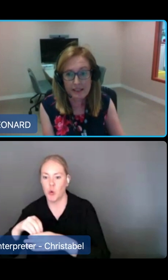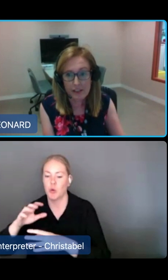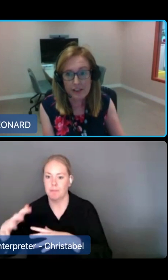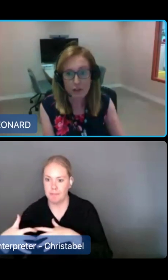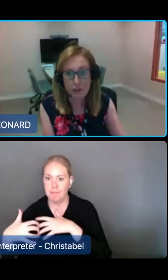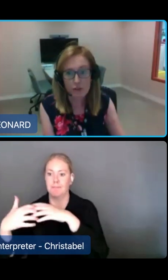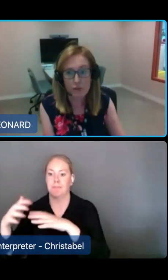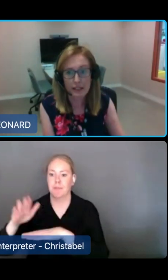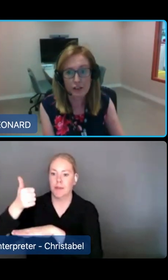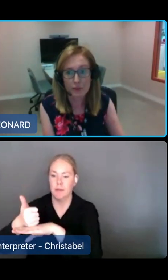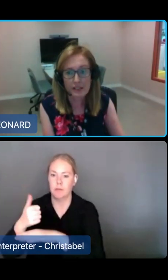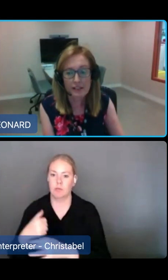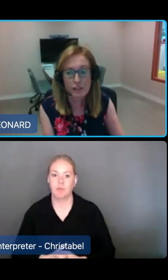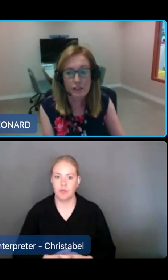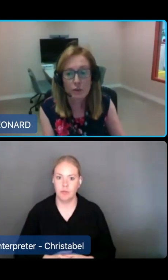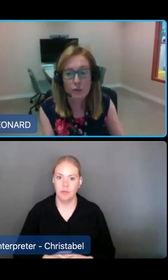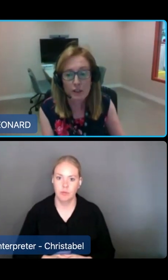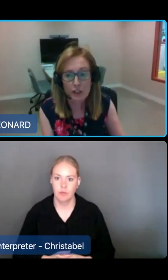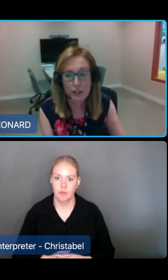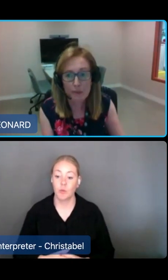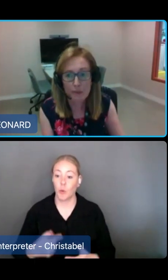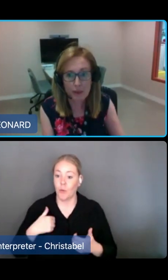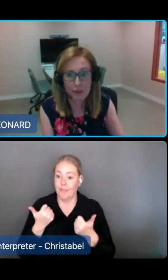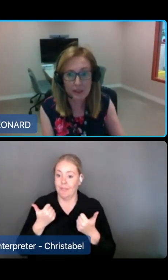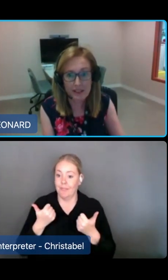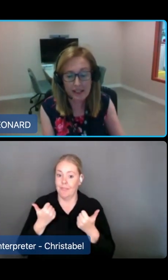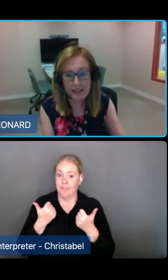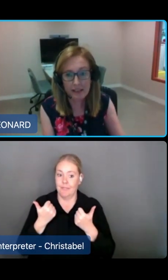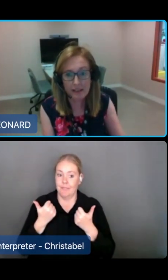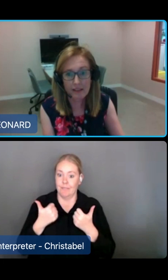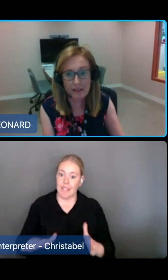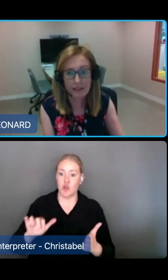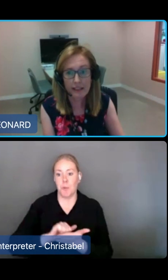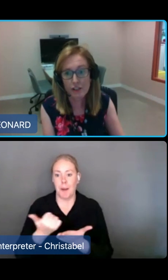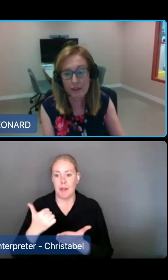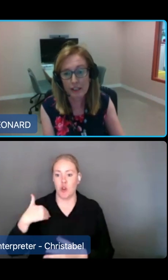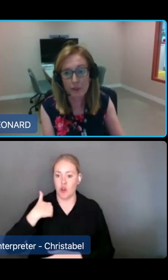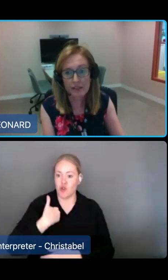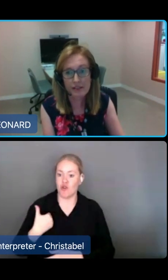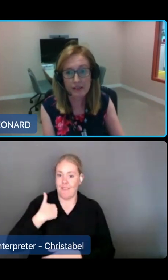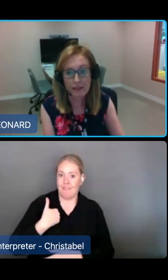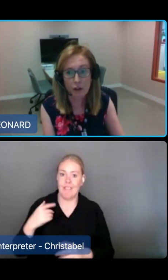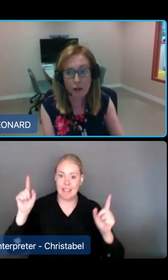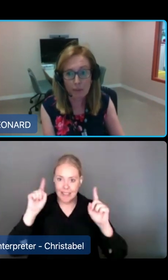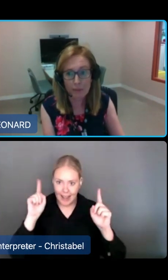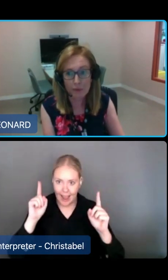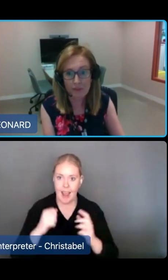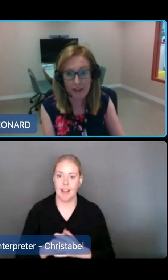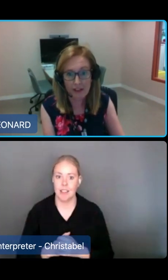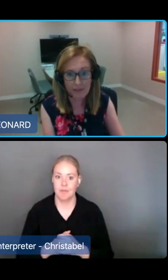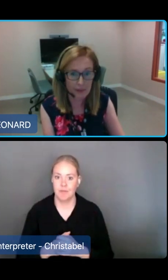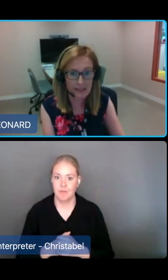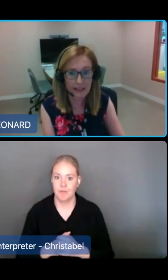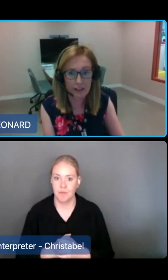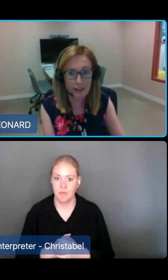extensive consultation process which commenced in 2021 with the sector, industry experts, older people,